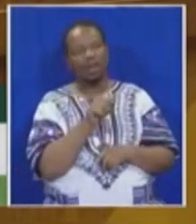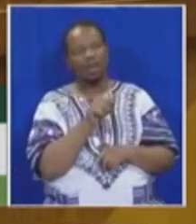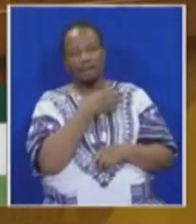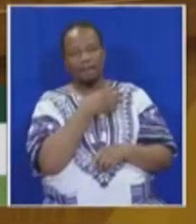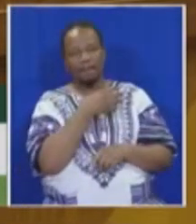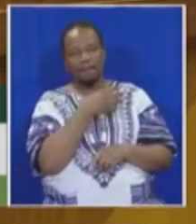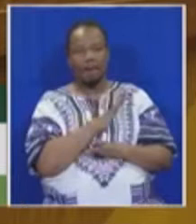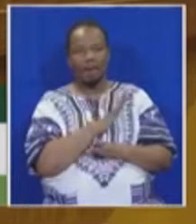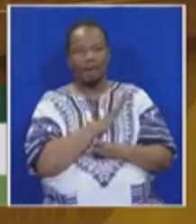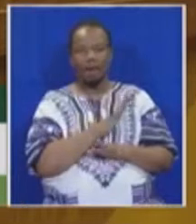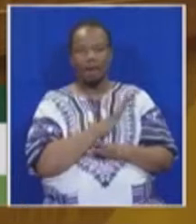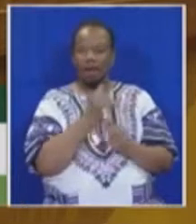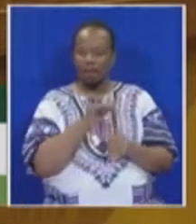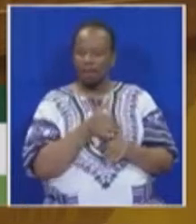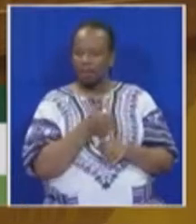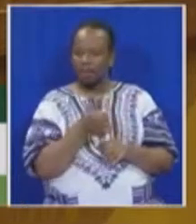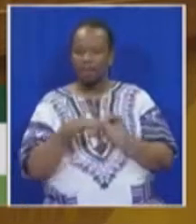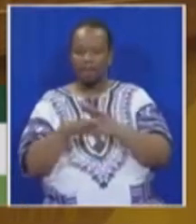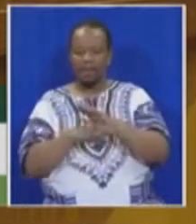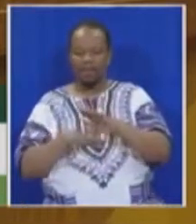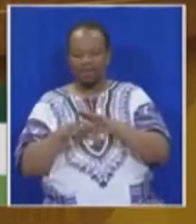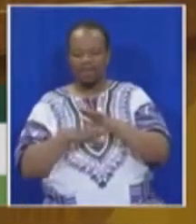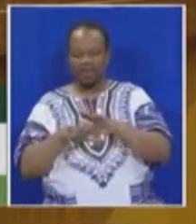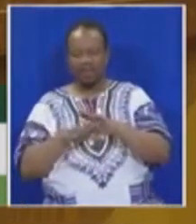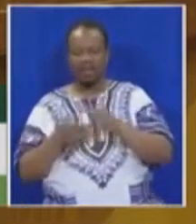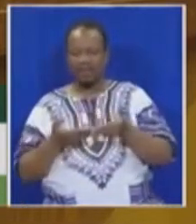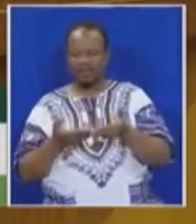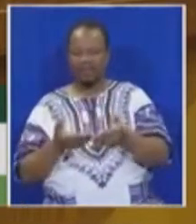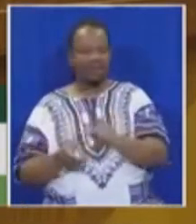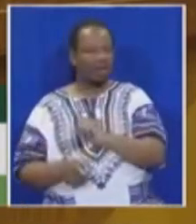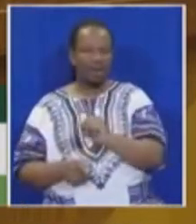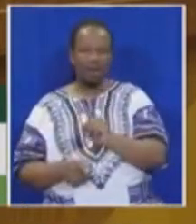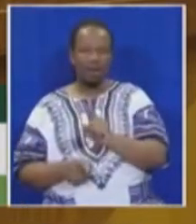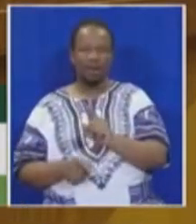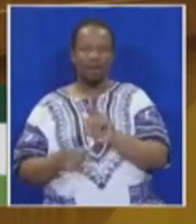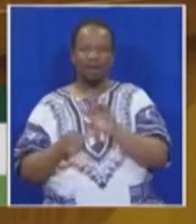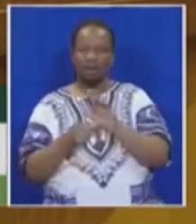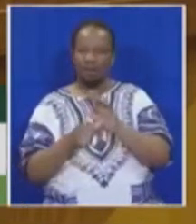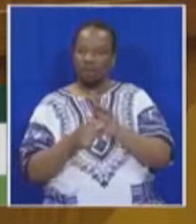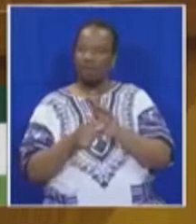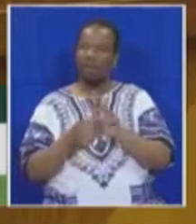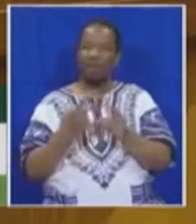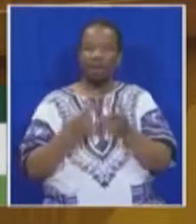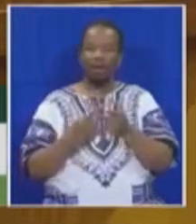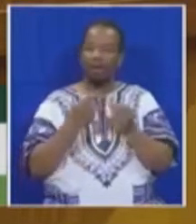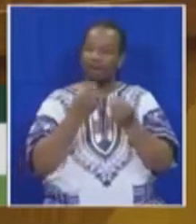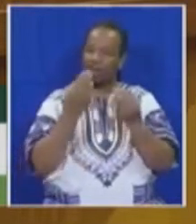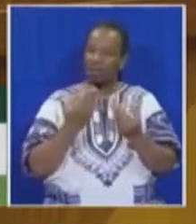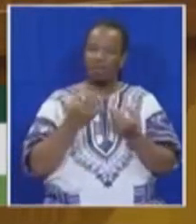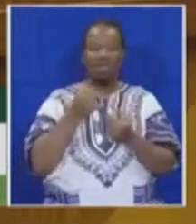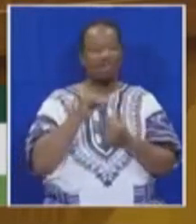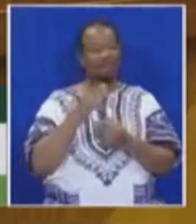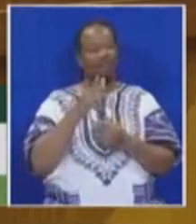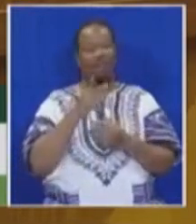receive basic services in the areas where they live. This is important for many reasons, but also important because if we don't,